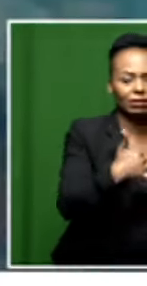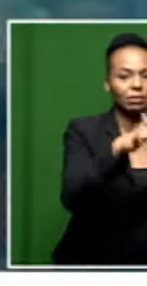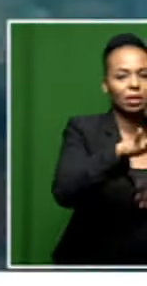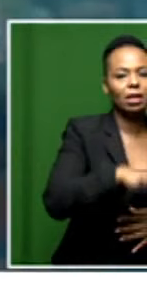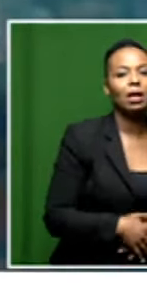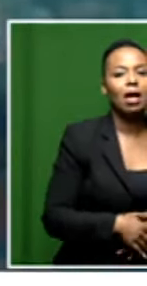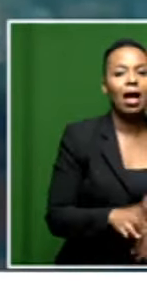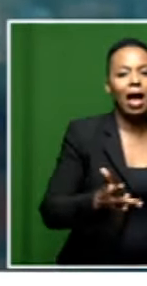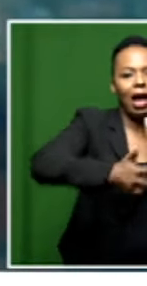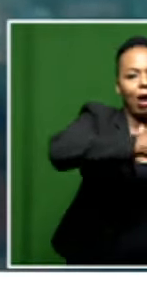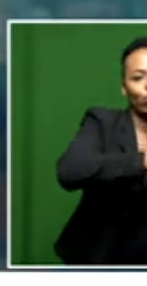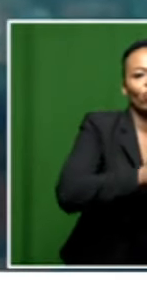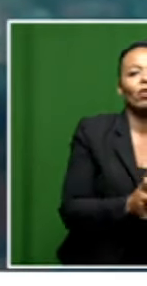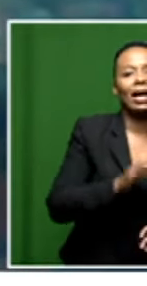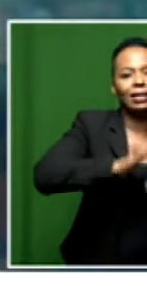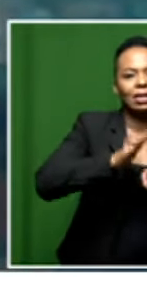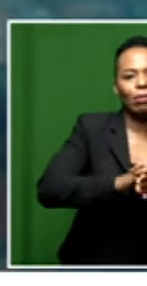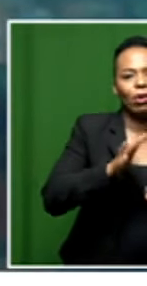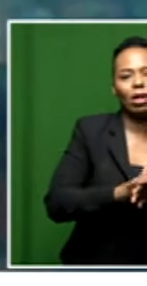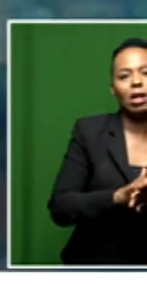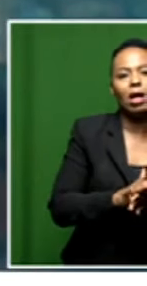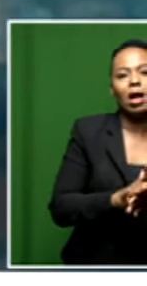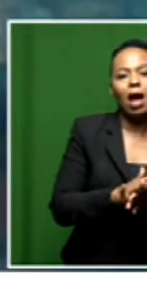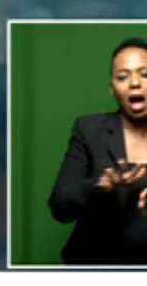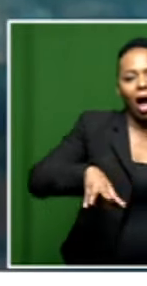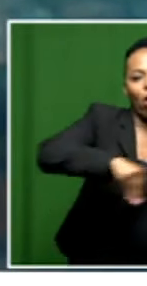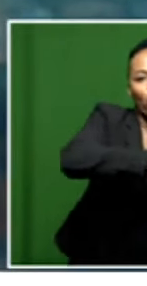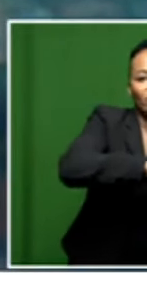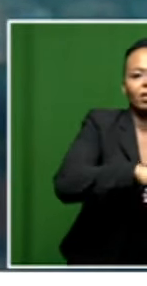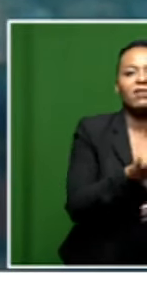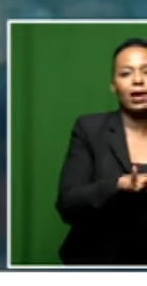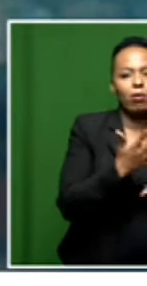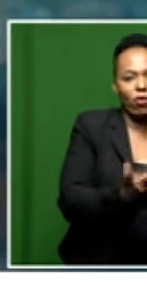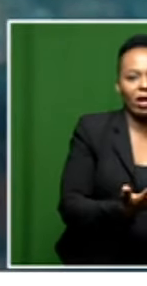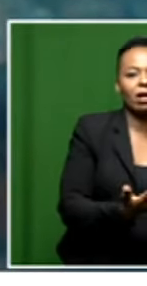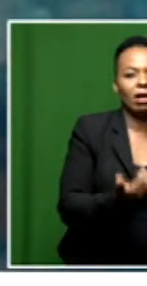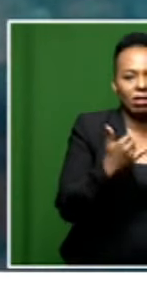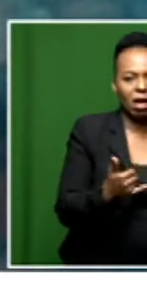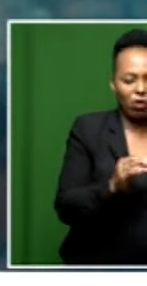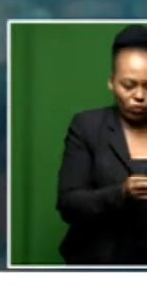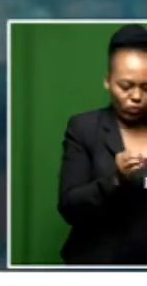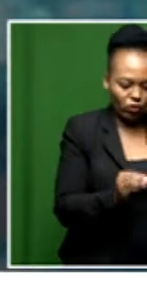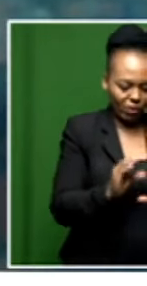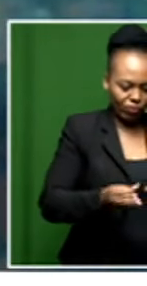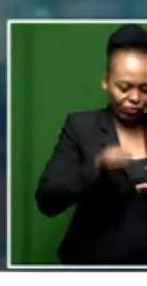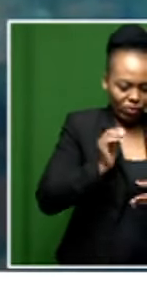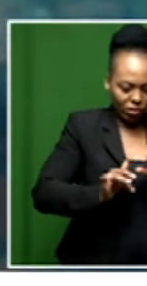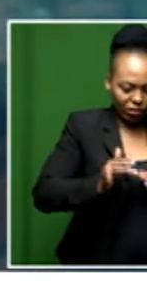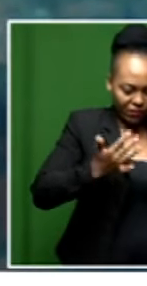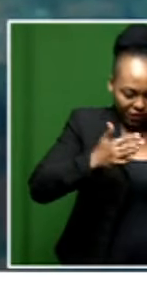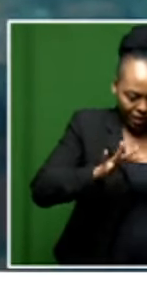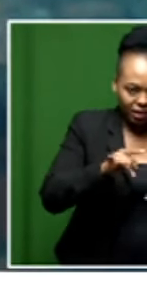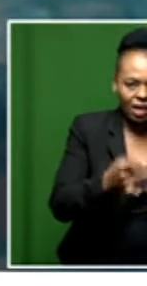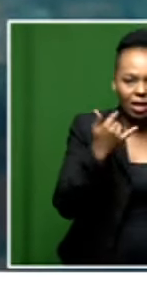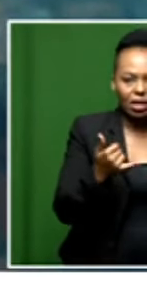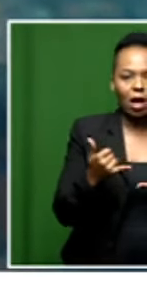accommodation framework and it has been gazetted this year. So the department is in the process of coming